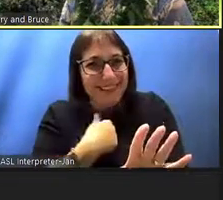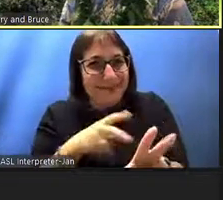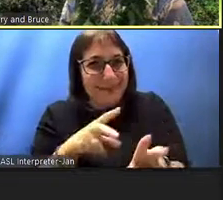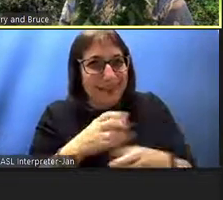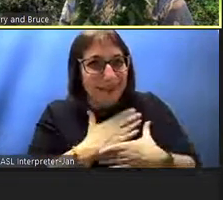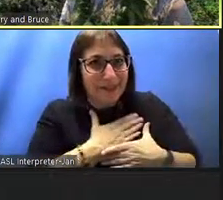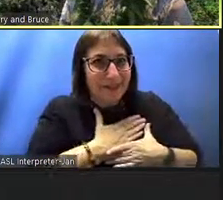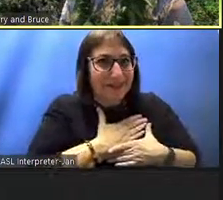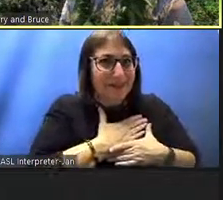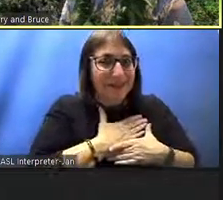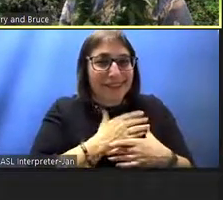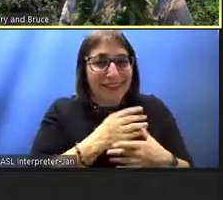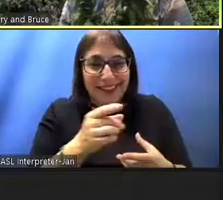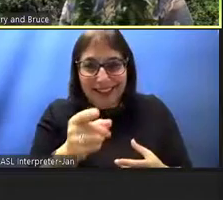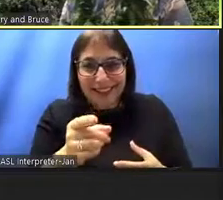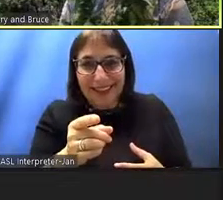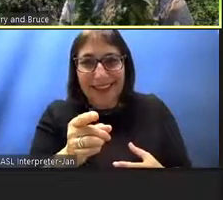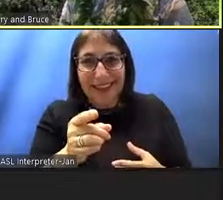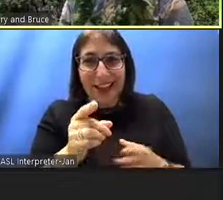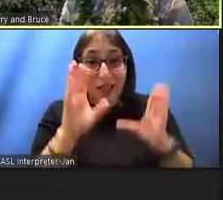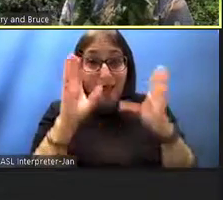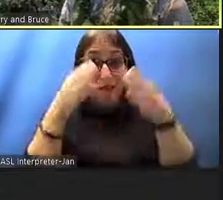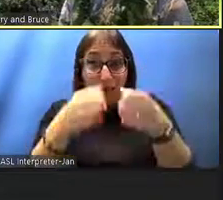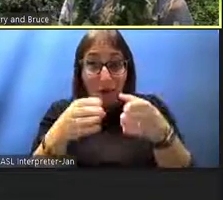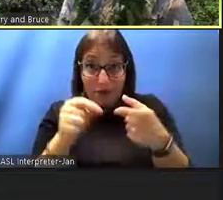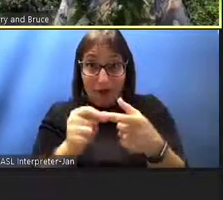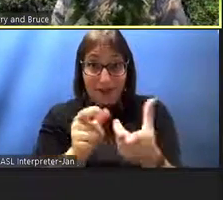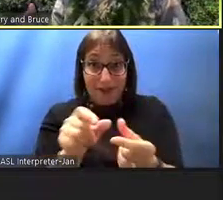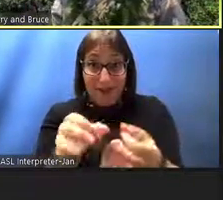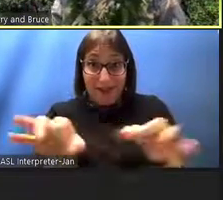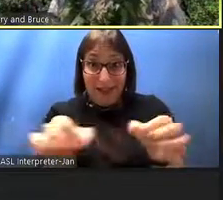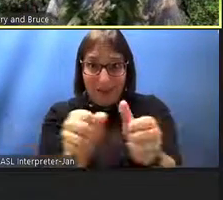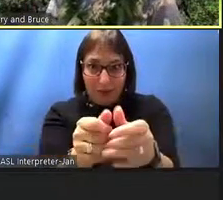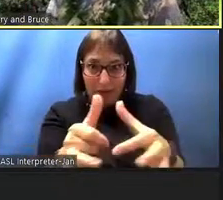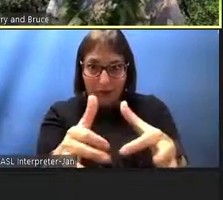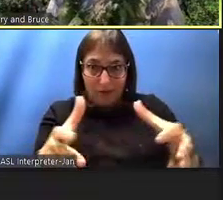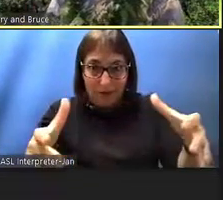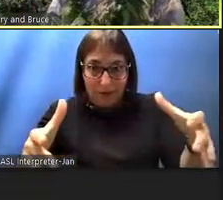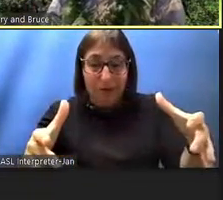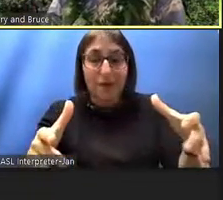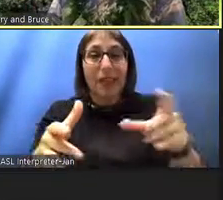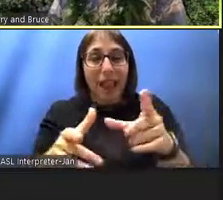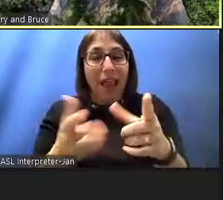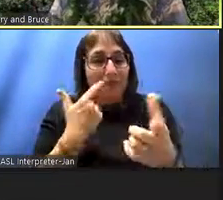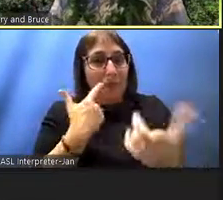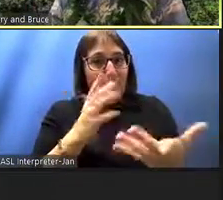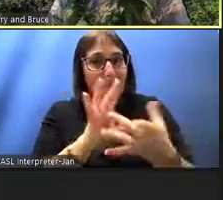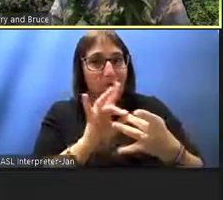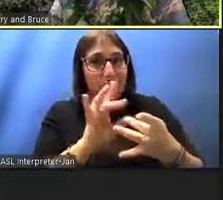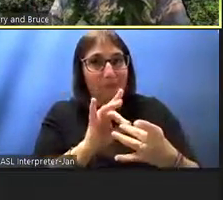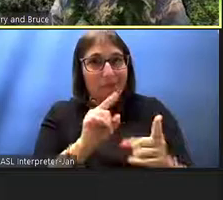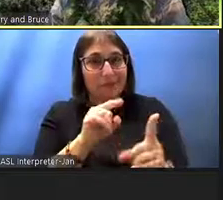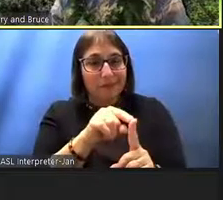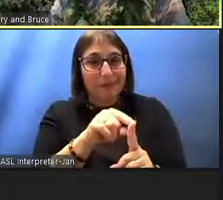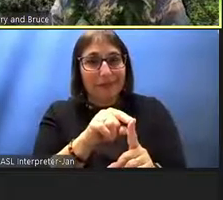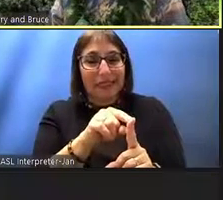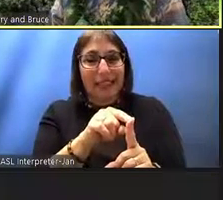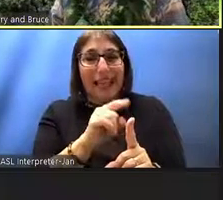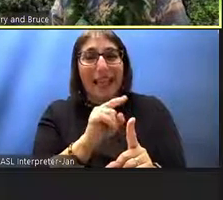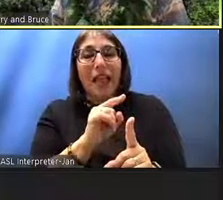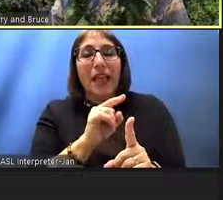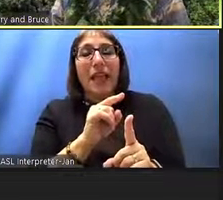focus on the revitalization uh i think i said what i said about the um